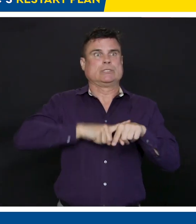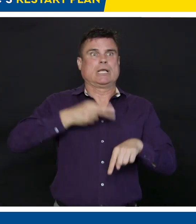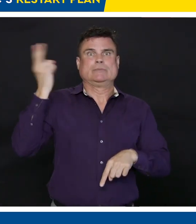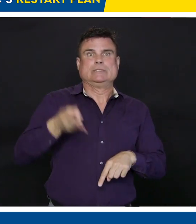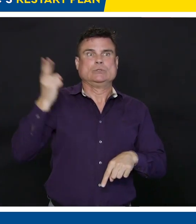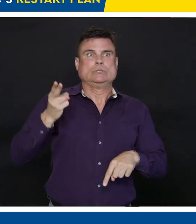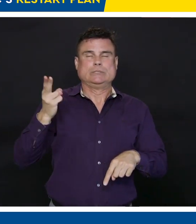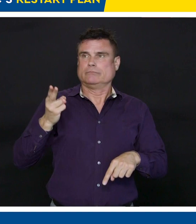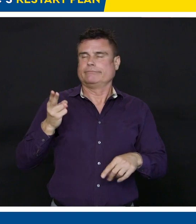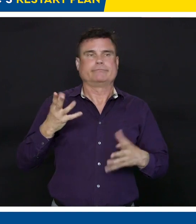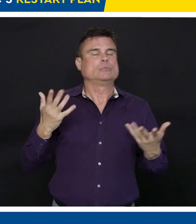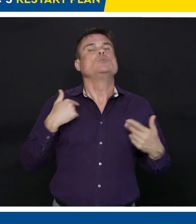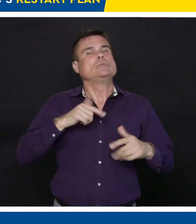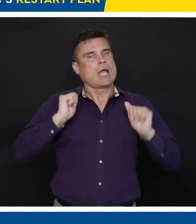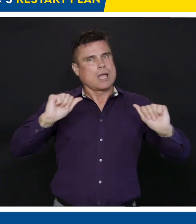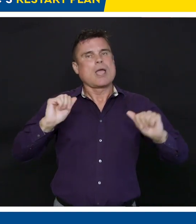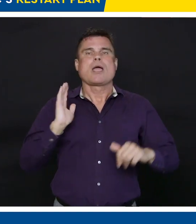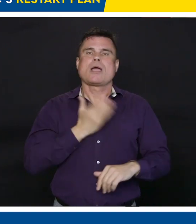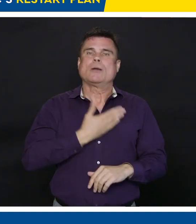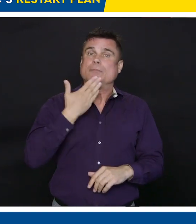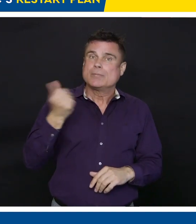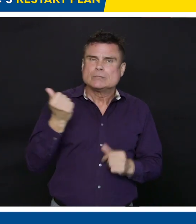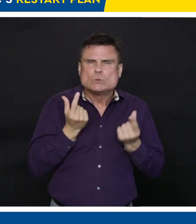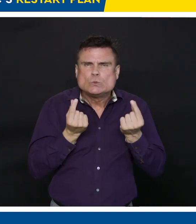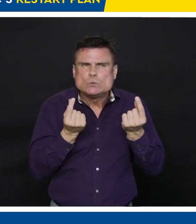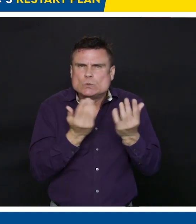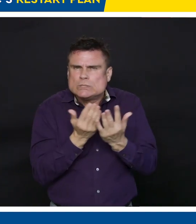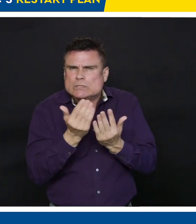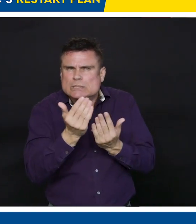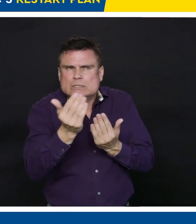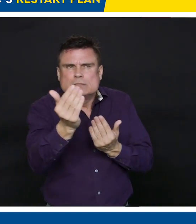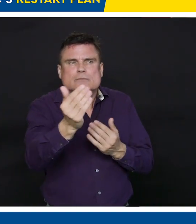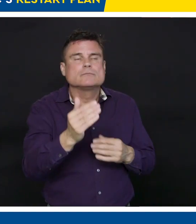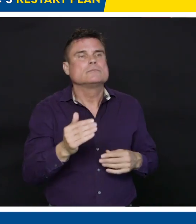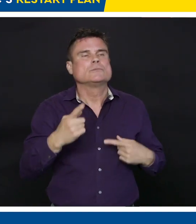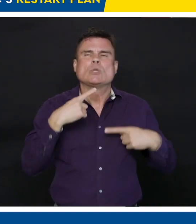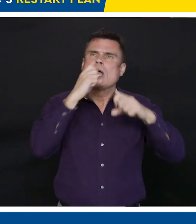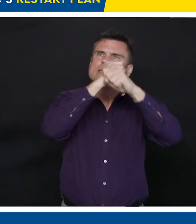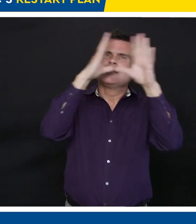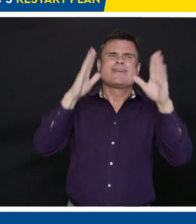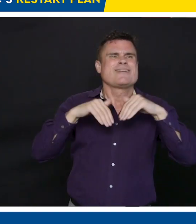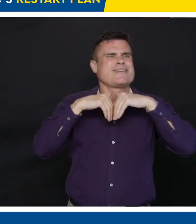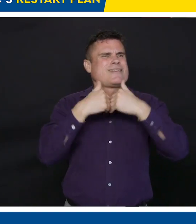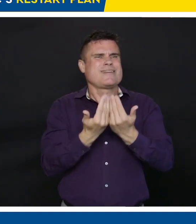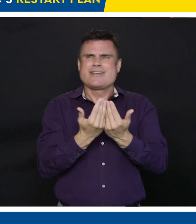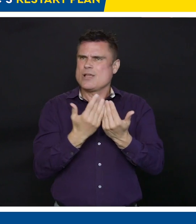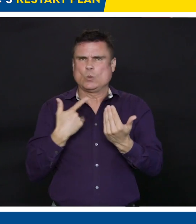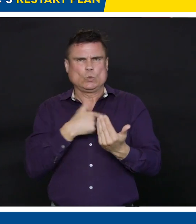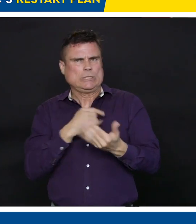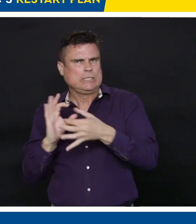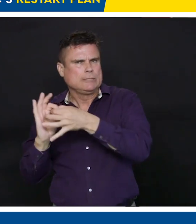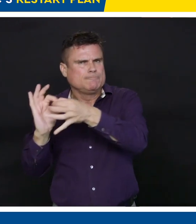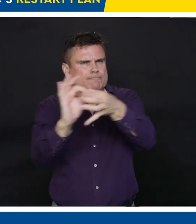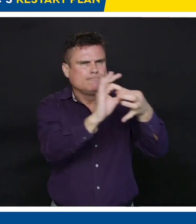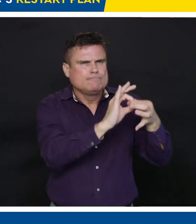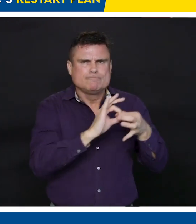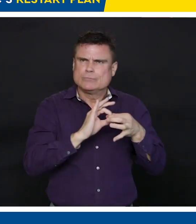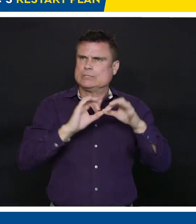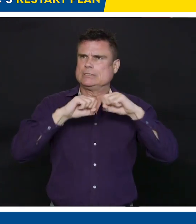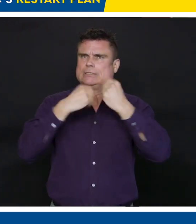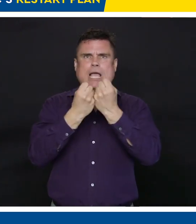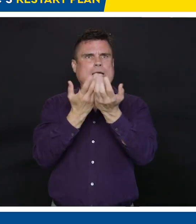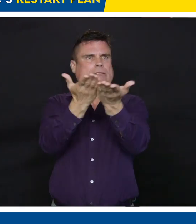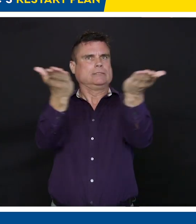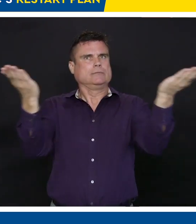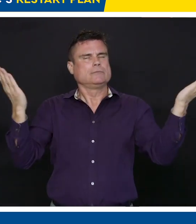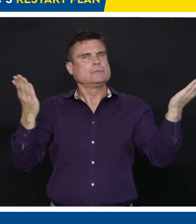fact, to try and find a way to bring unity, to bring social cohesion, to ensure the health and well-being of all British